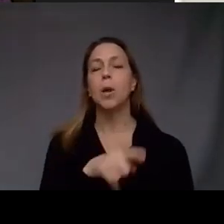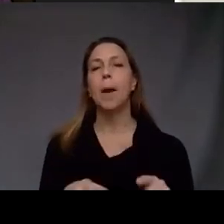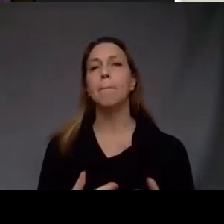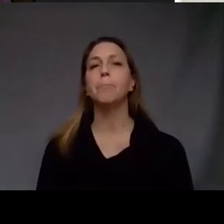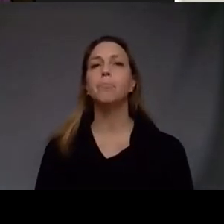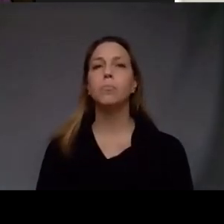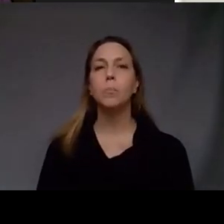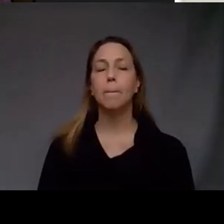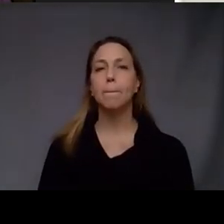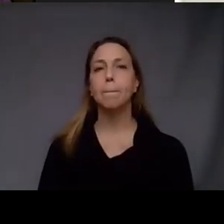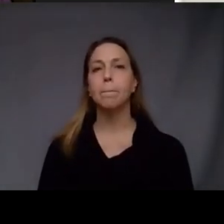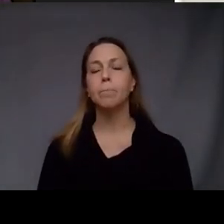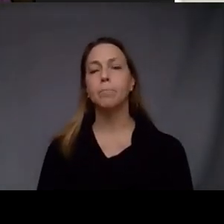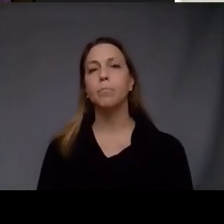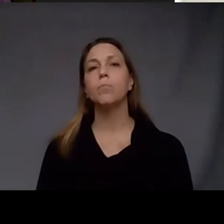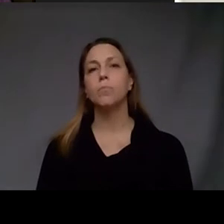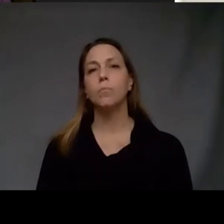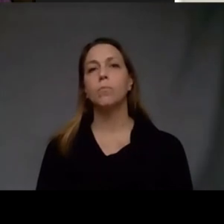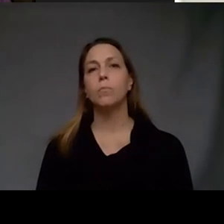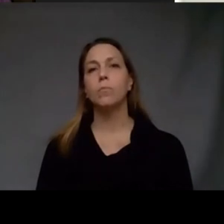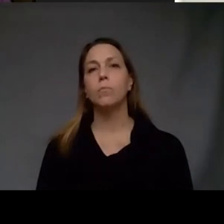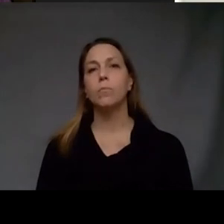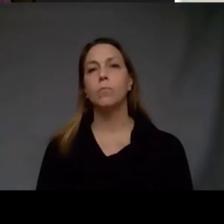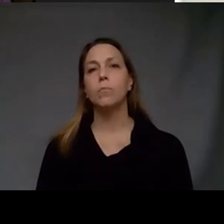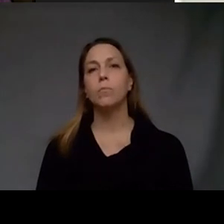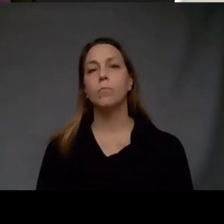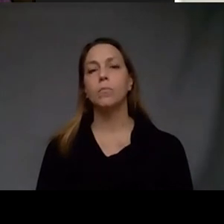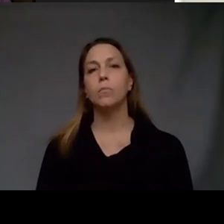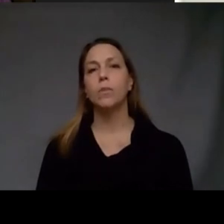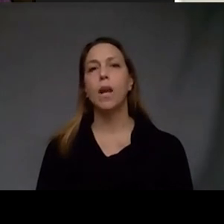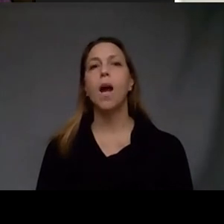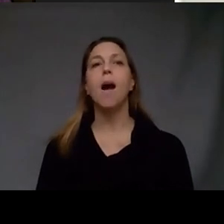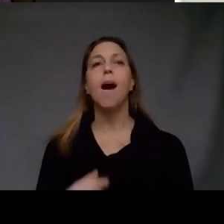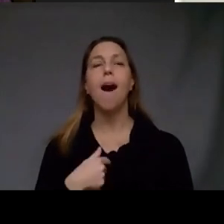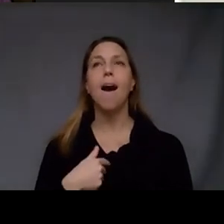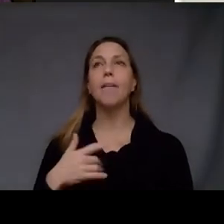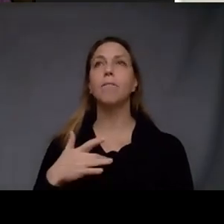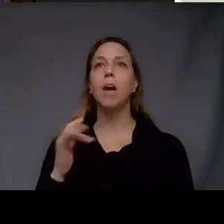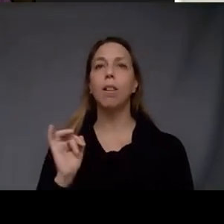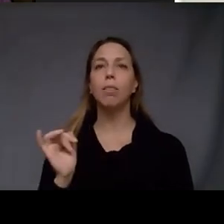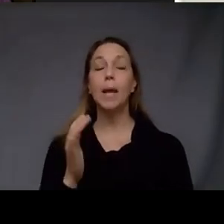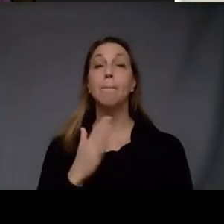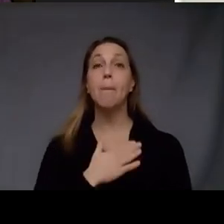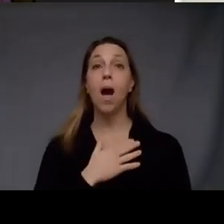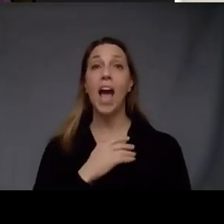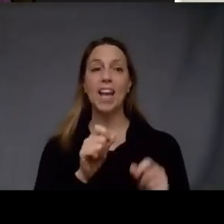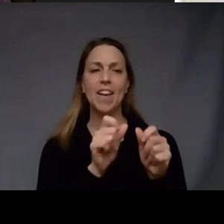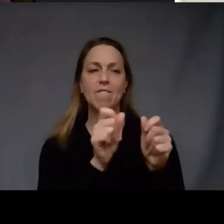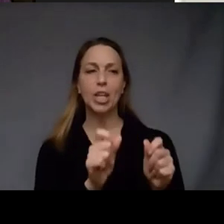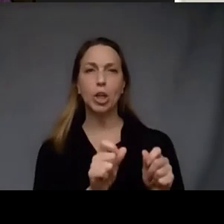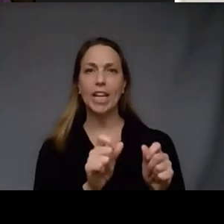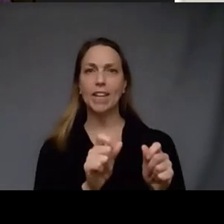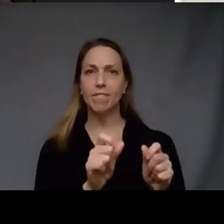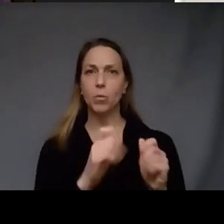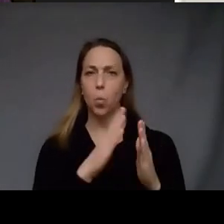have something to say at a certain point I felt that my figurative works were